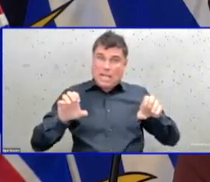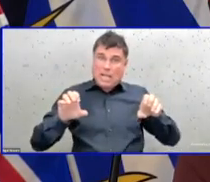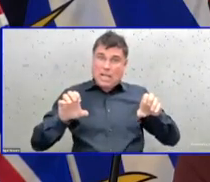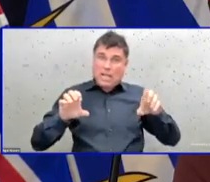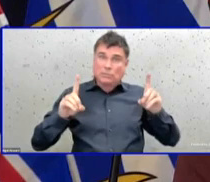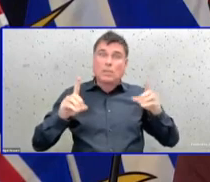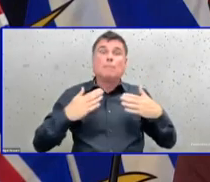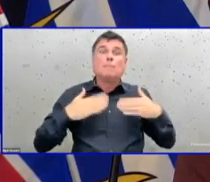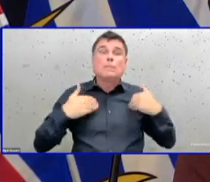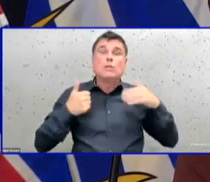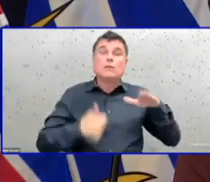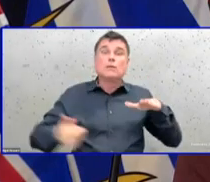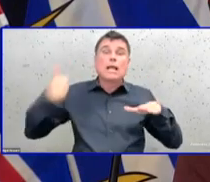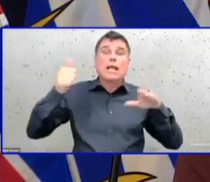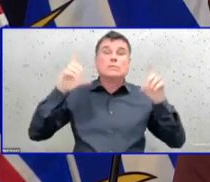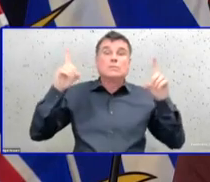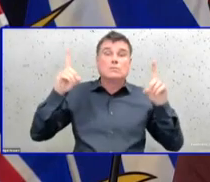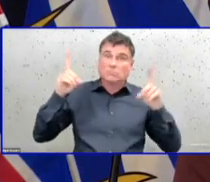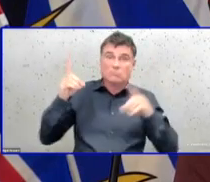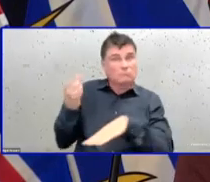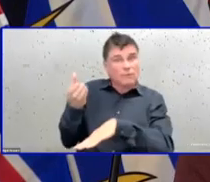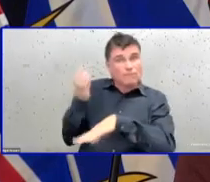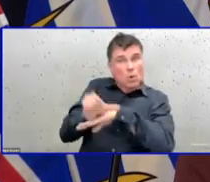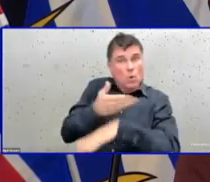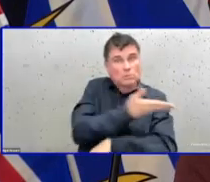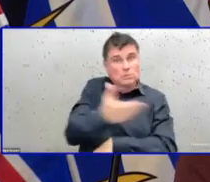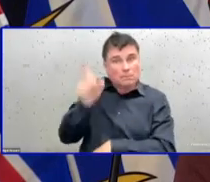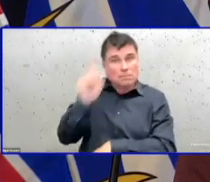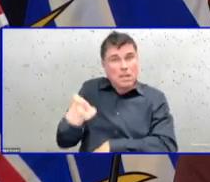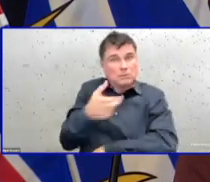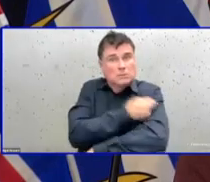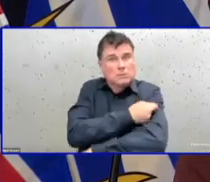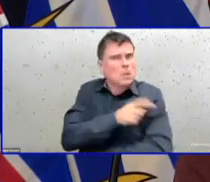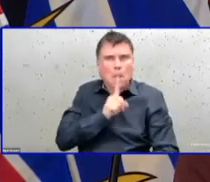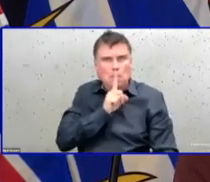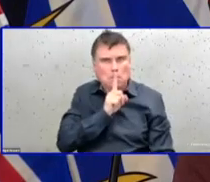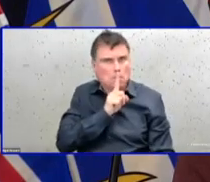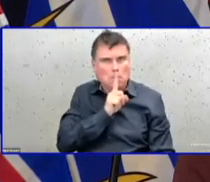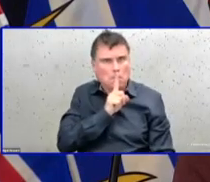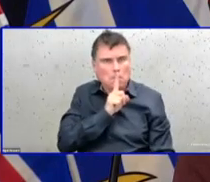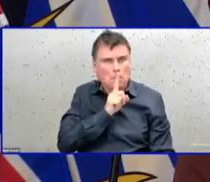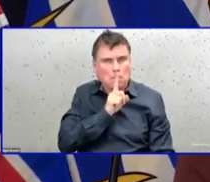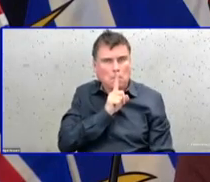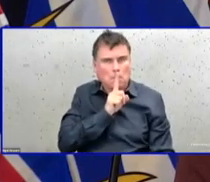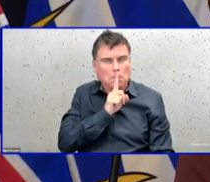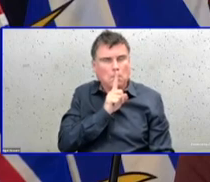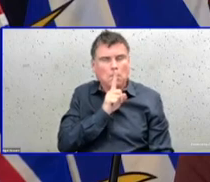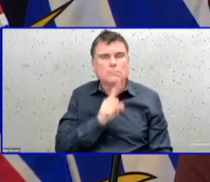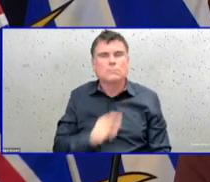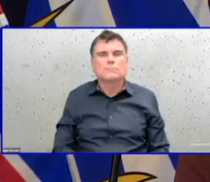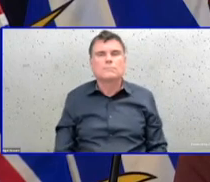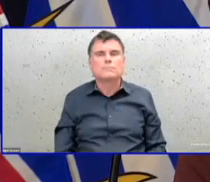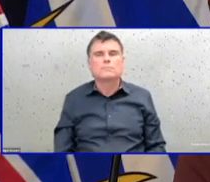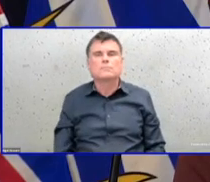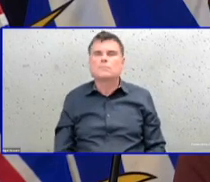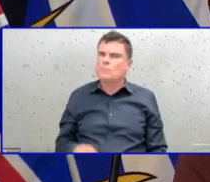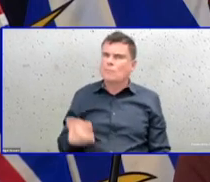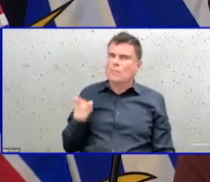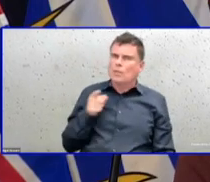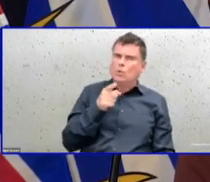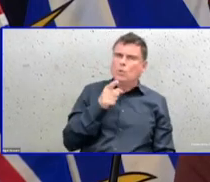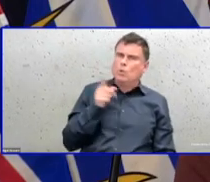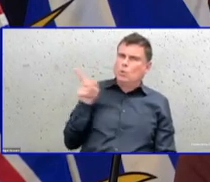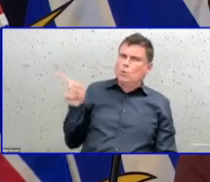You also mentioned that the vaccinations are pretty high among teachers, but the government told us it does not have rates in